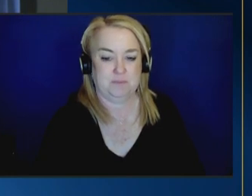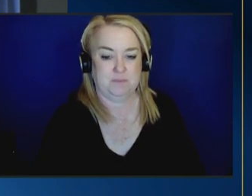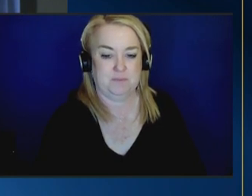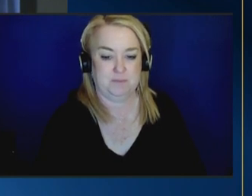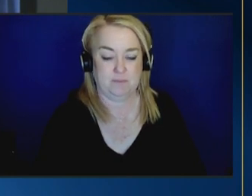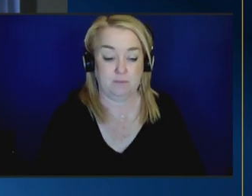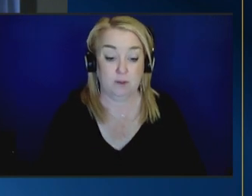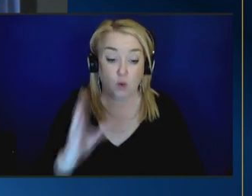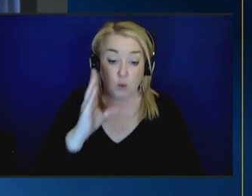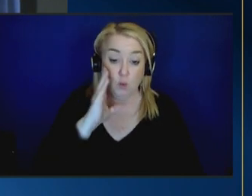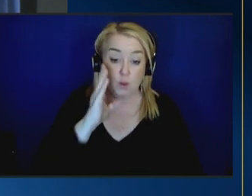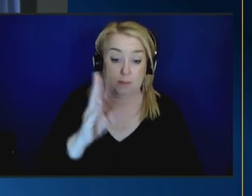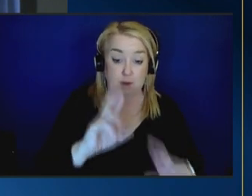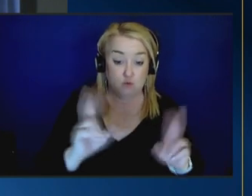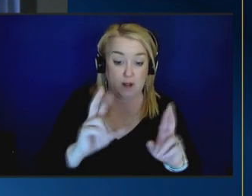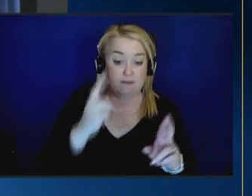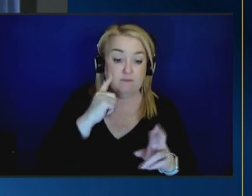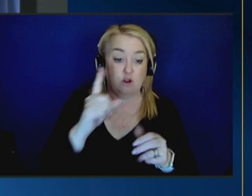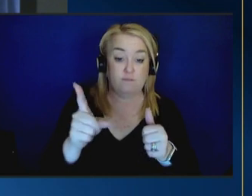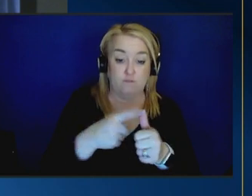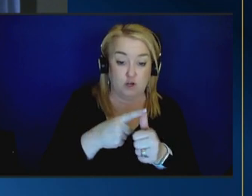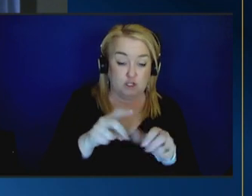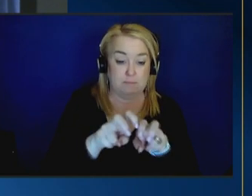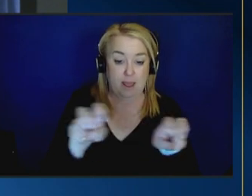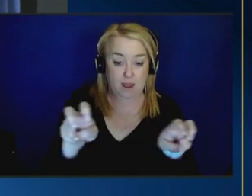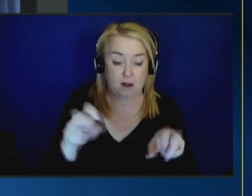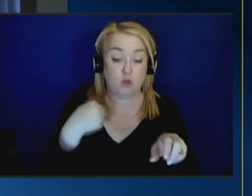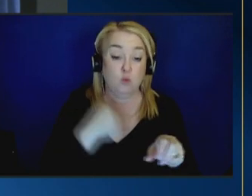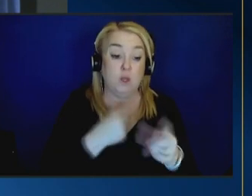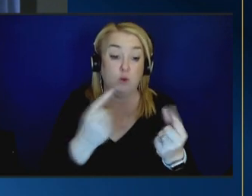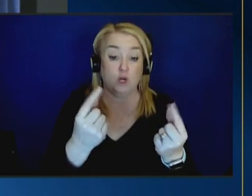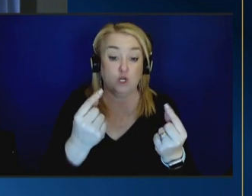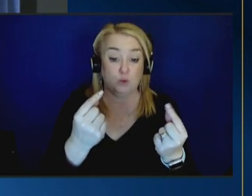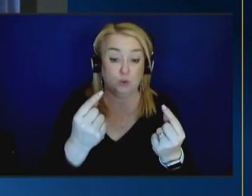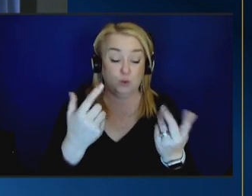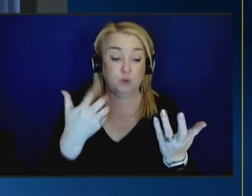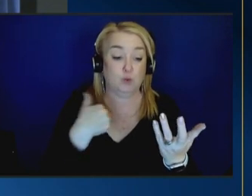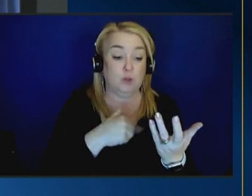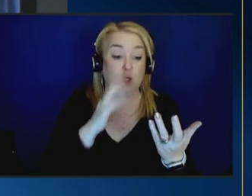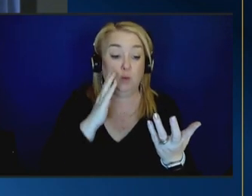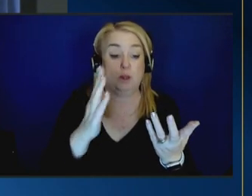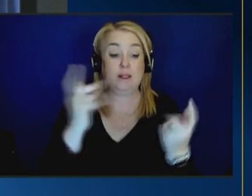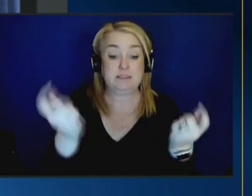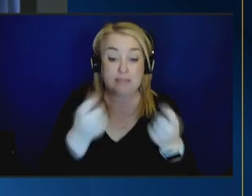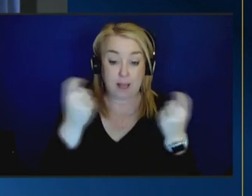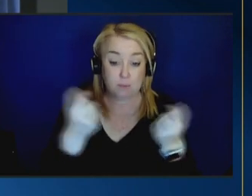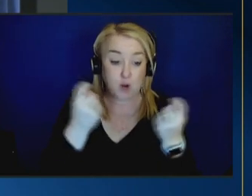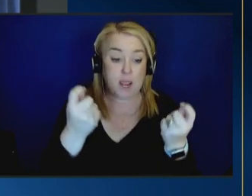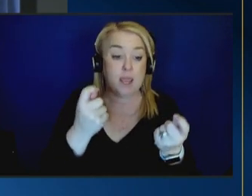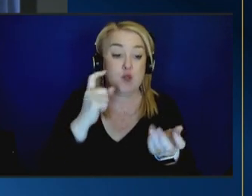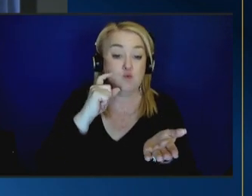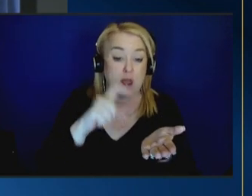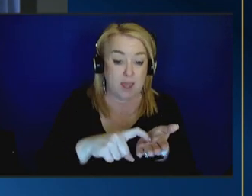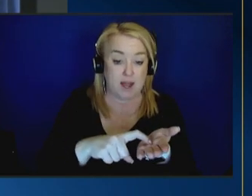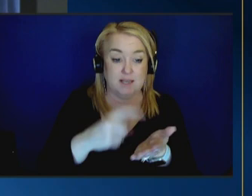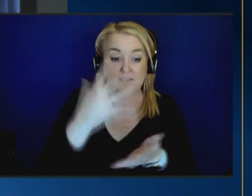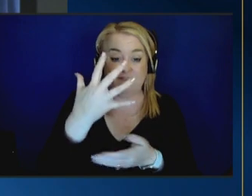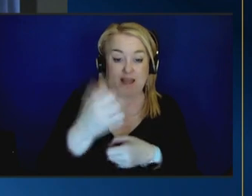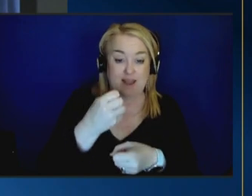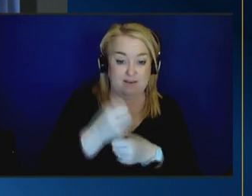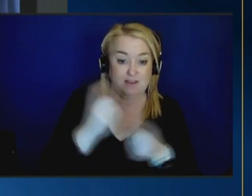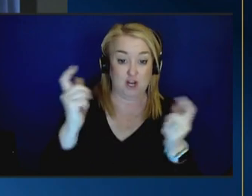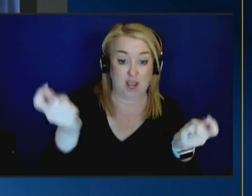we'll get ready for our first panel because what we want to do is not only celebrate or recognize the five-year anniversary